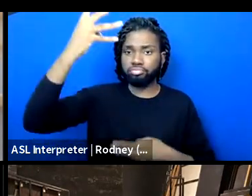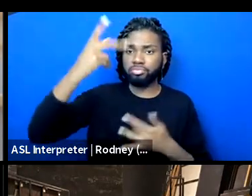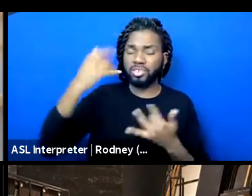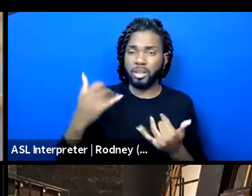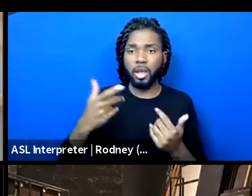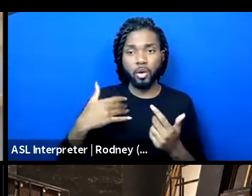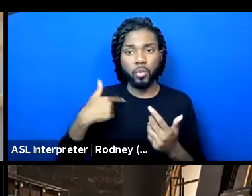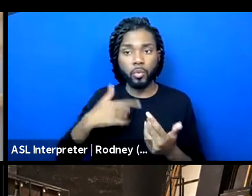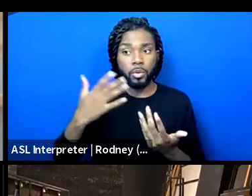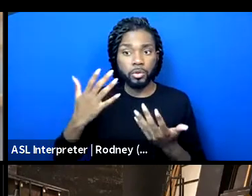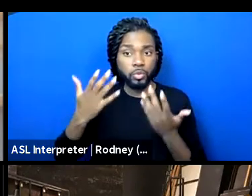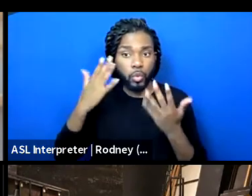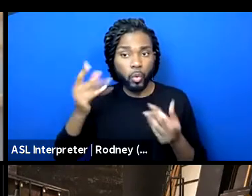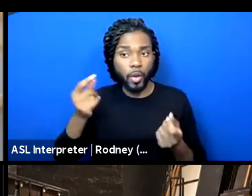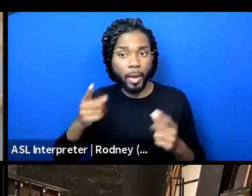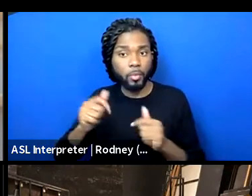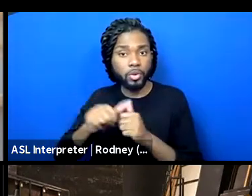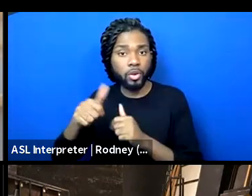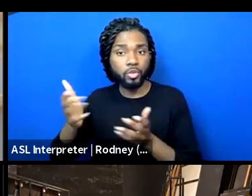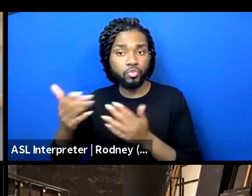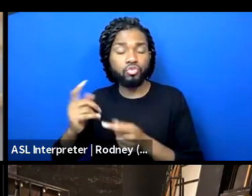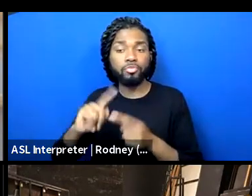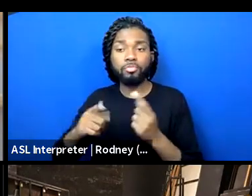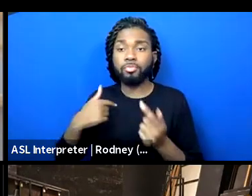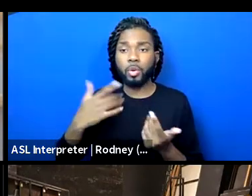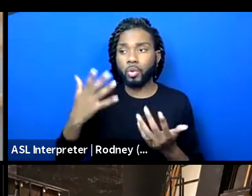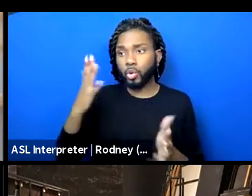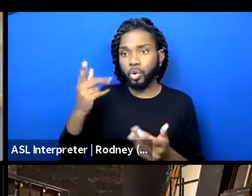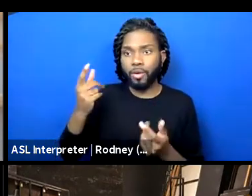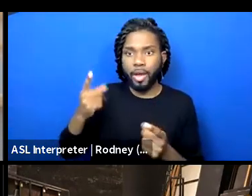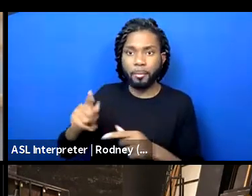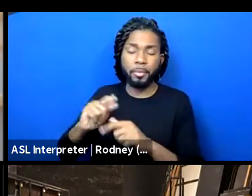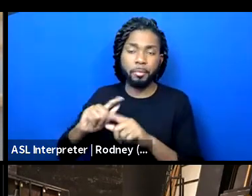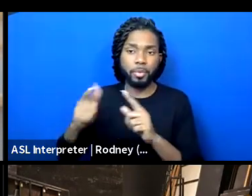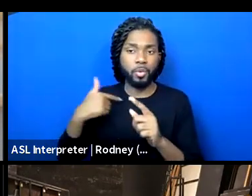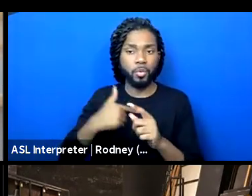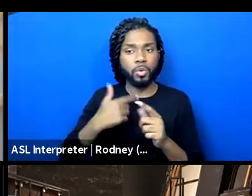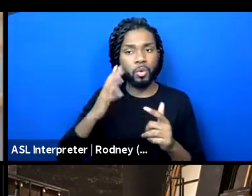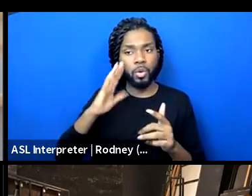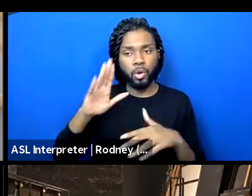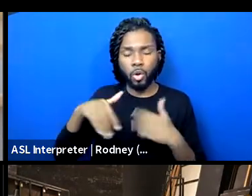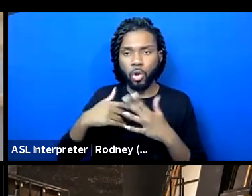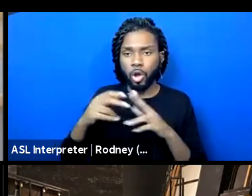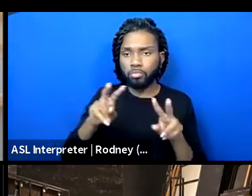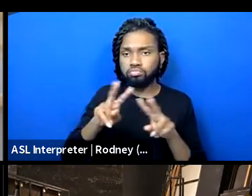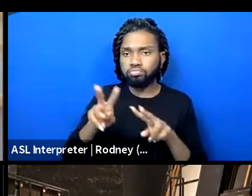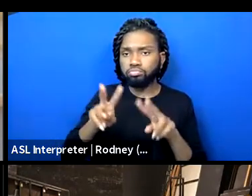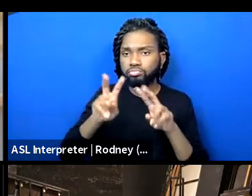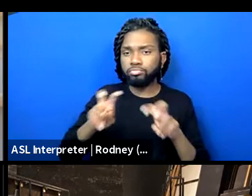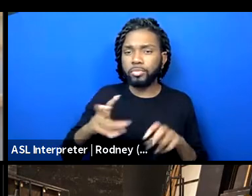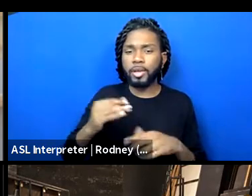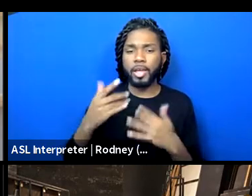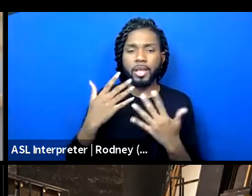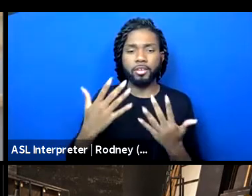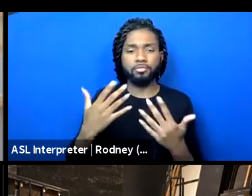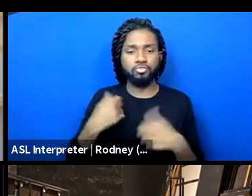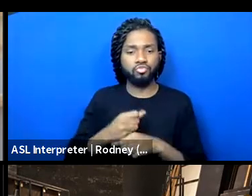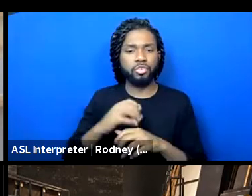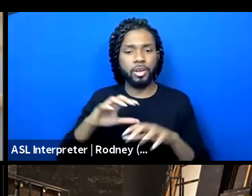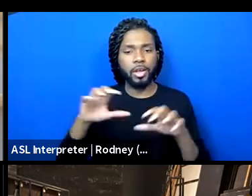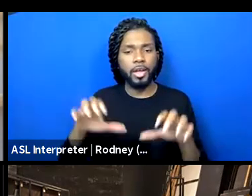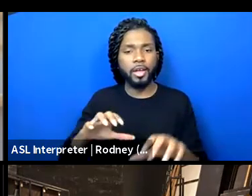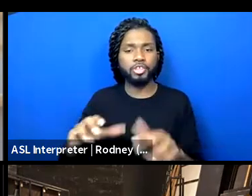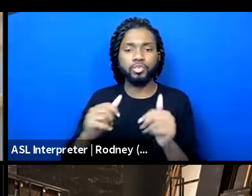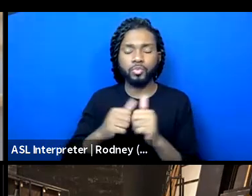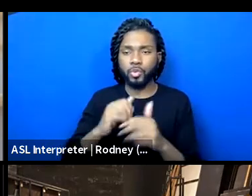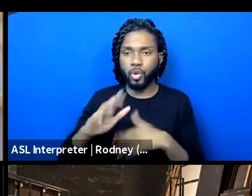context is, but take it all in. And we're going to come back and continue with this kind of decree, kind of actionizing this amazing amount